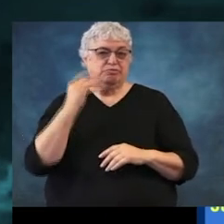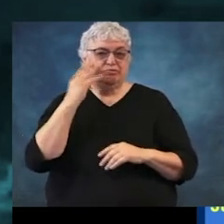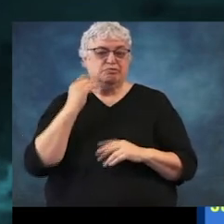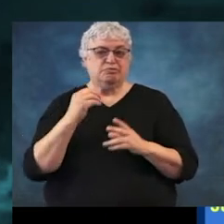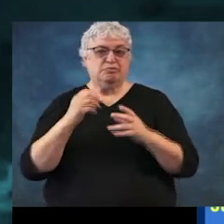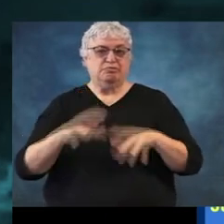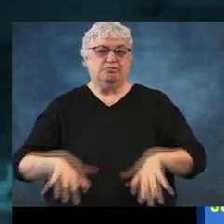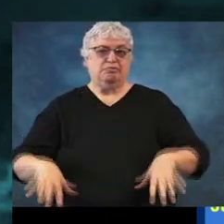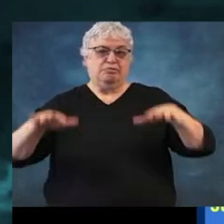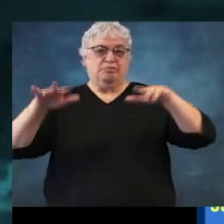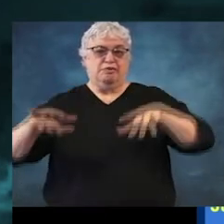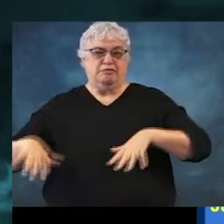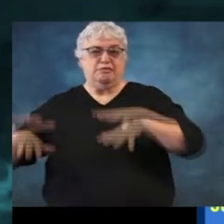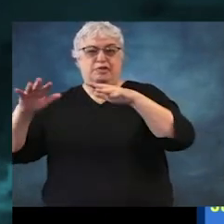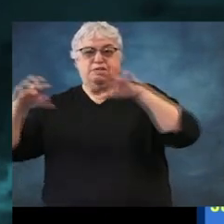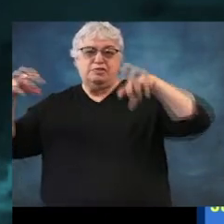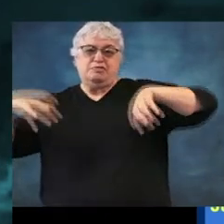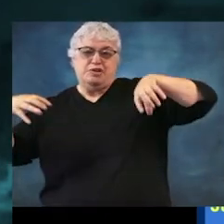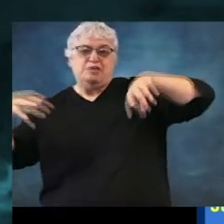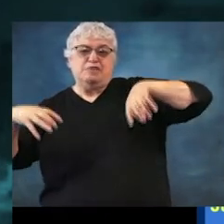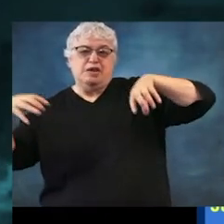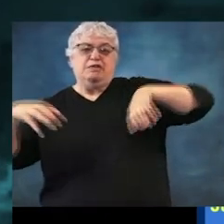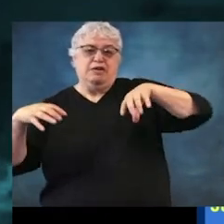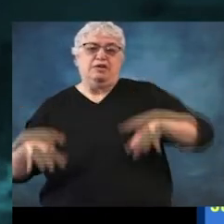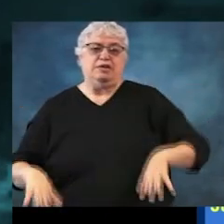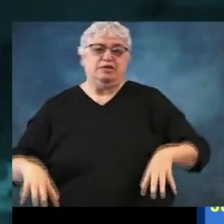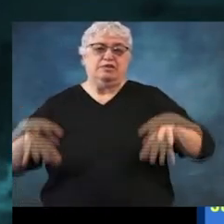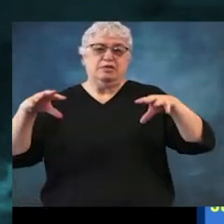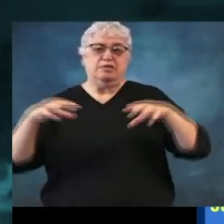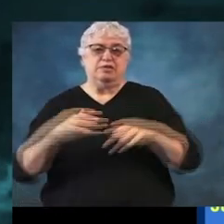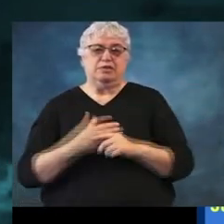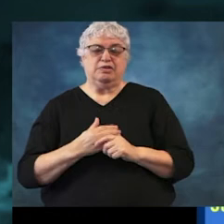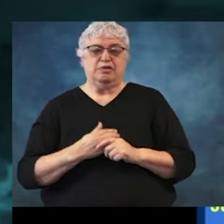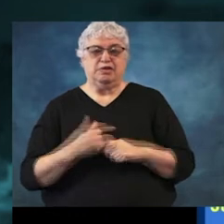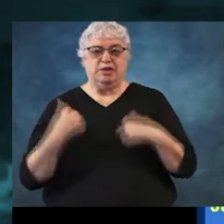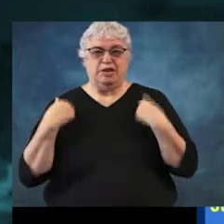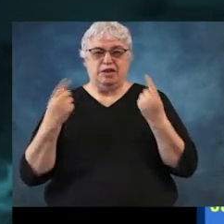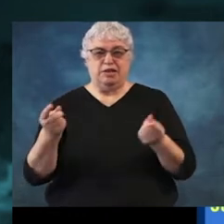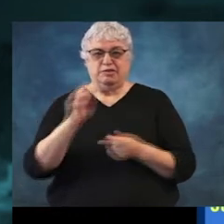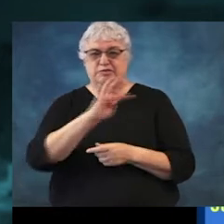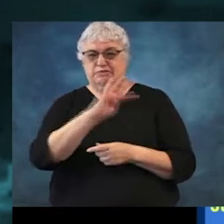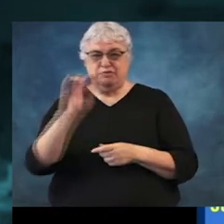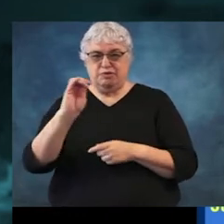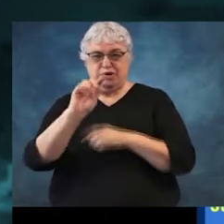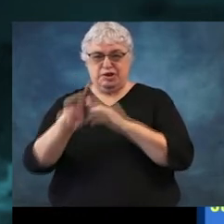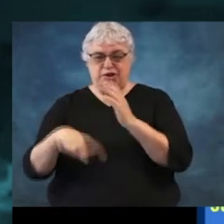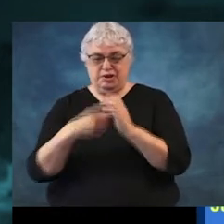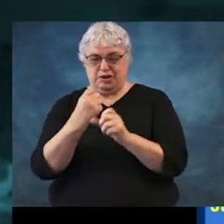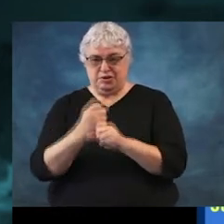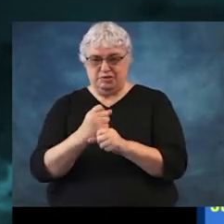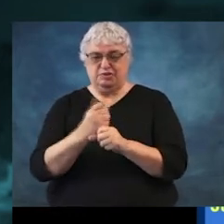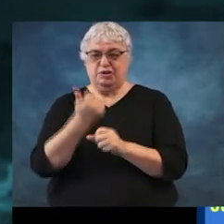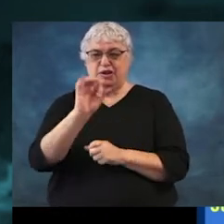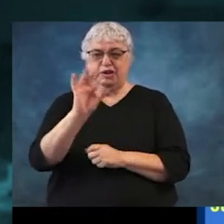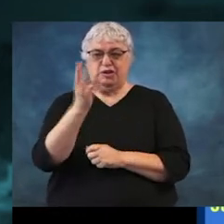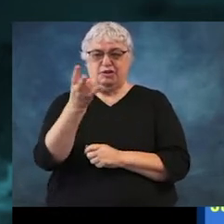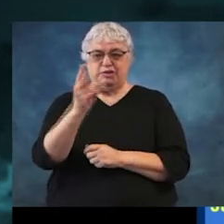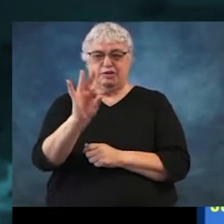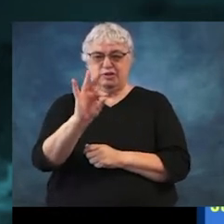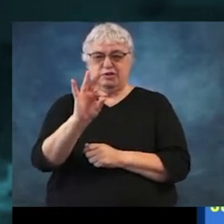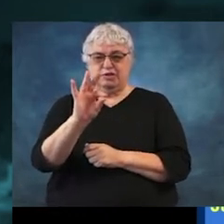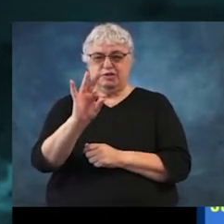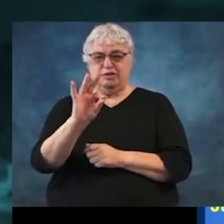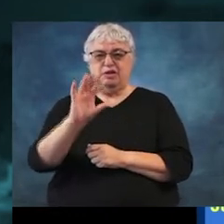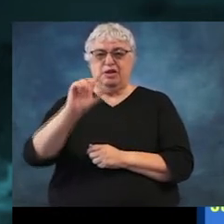rainfalls. So, you know, kind of five really significant rainfalls in the last 40 years or so starting in 1979 with